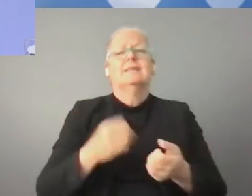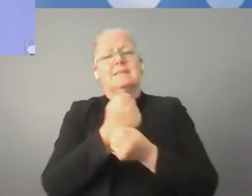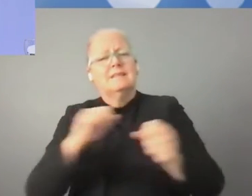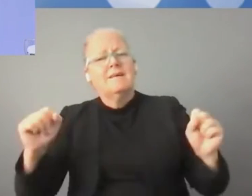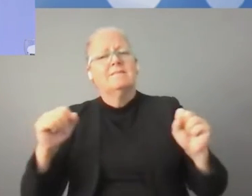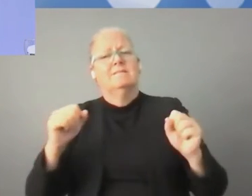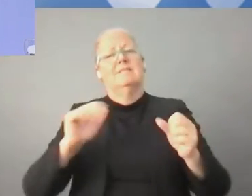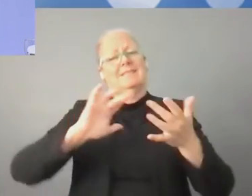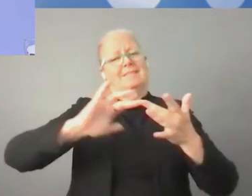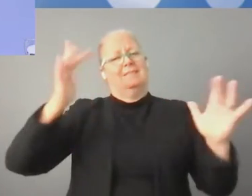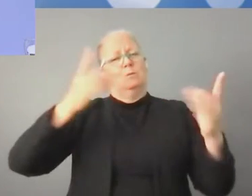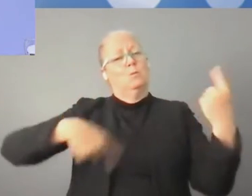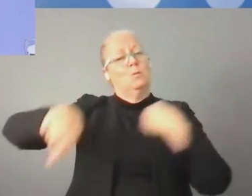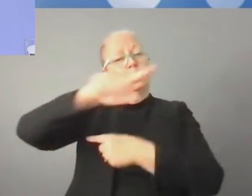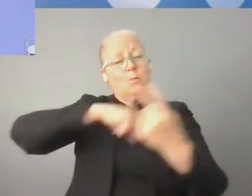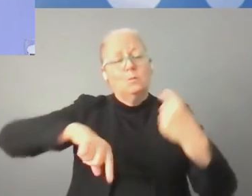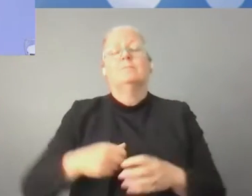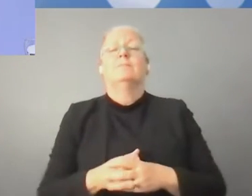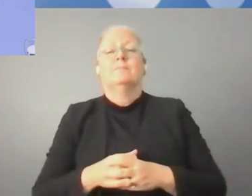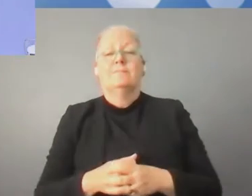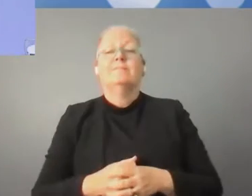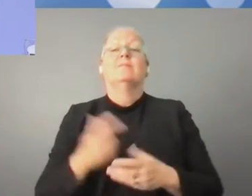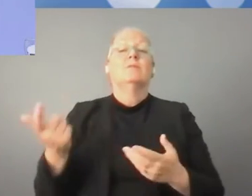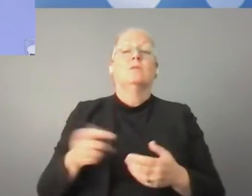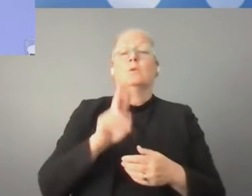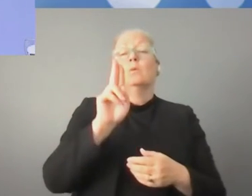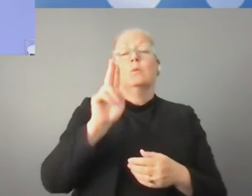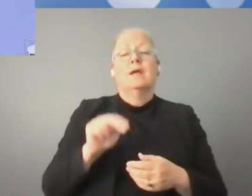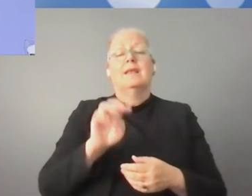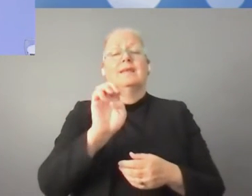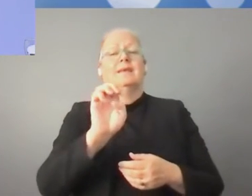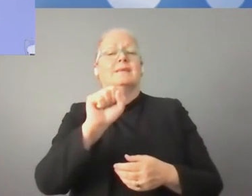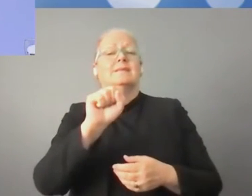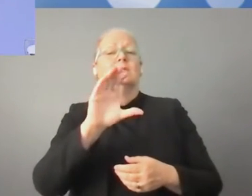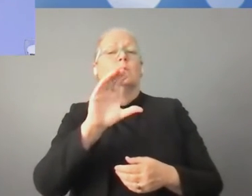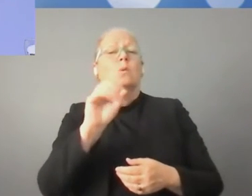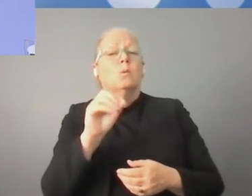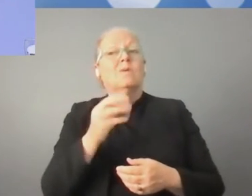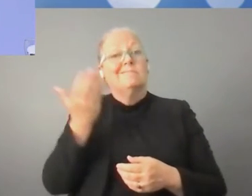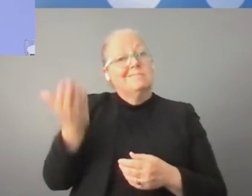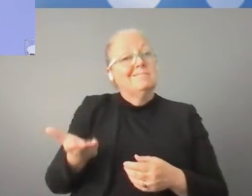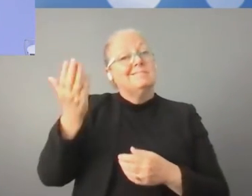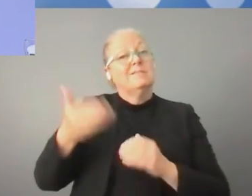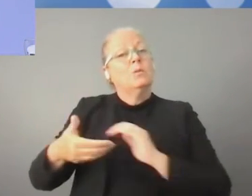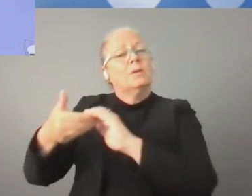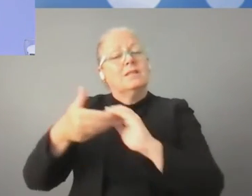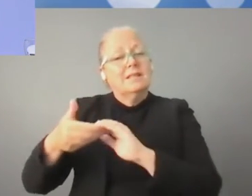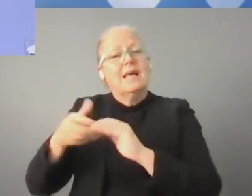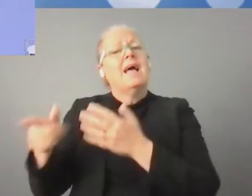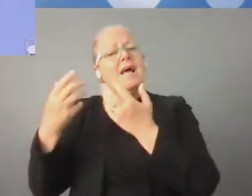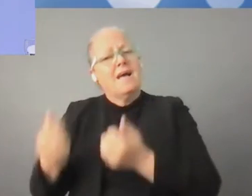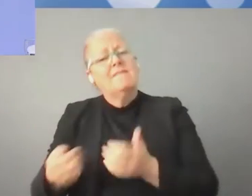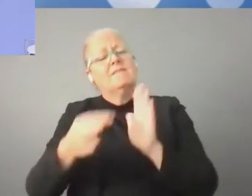Other entities of the UN, like UNESCO, have started putting the basis for, say, some principles in the area of